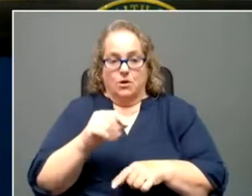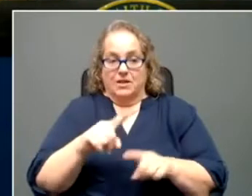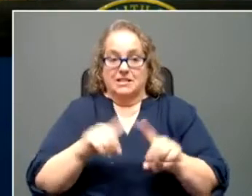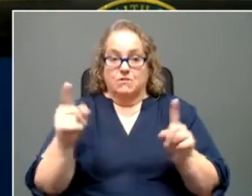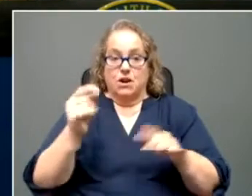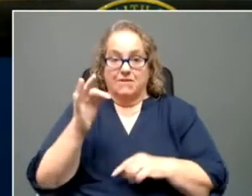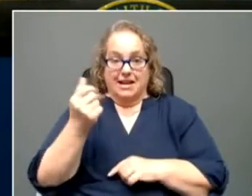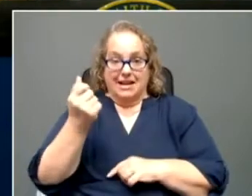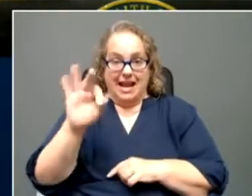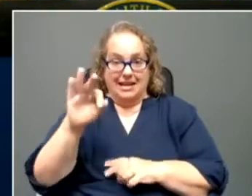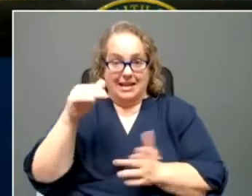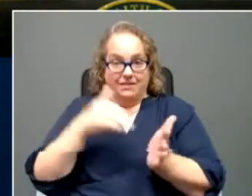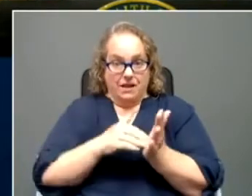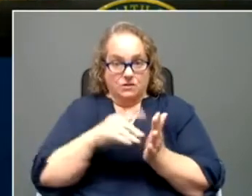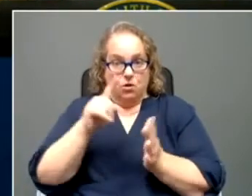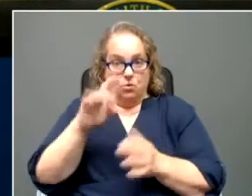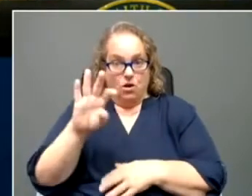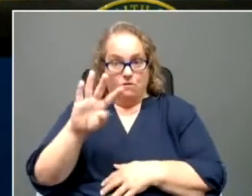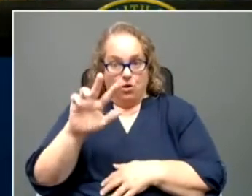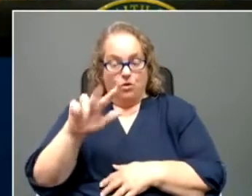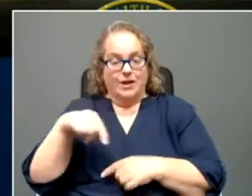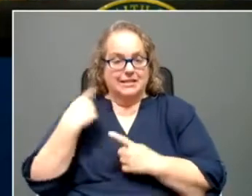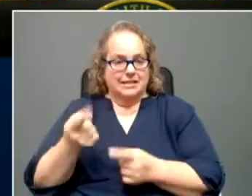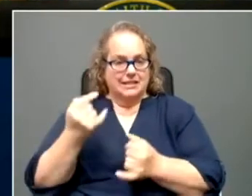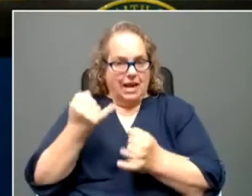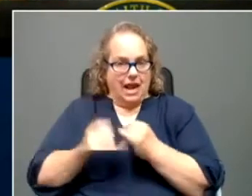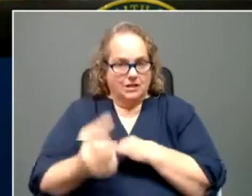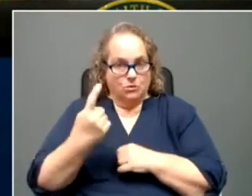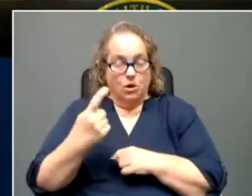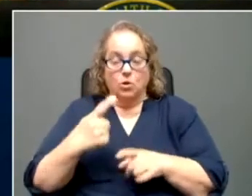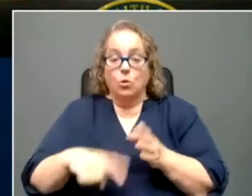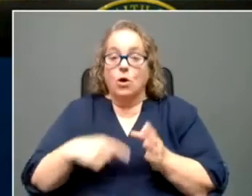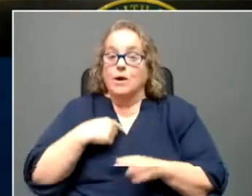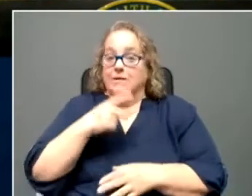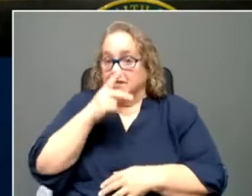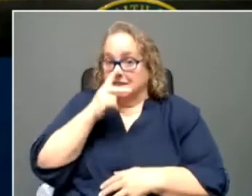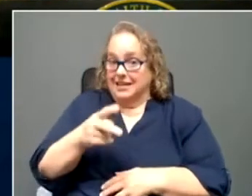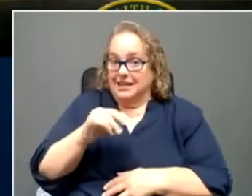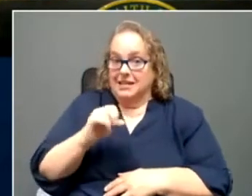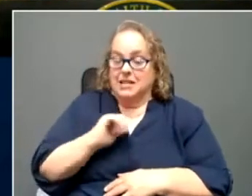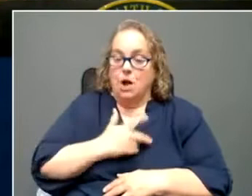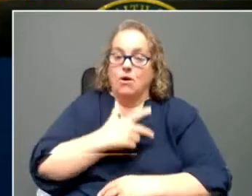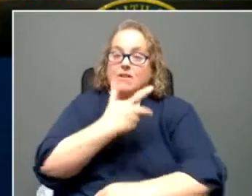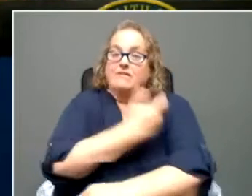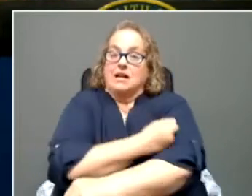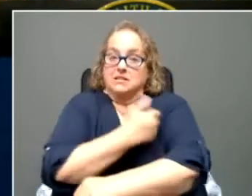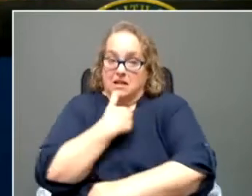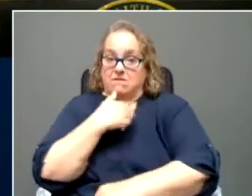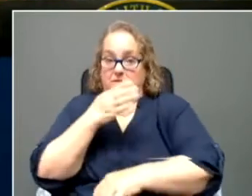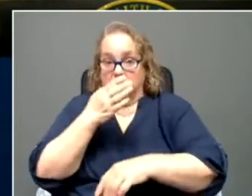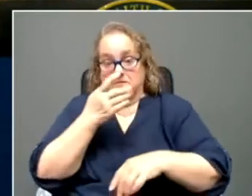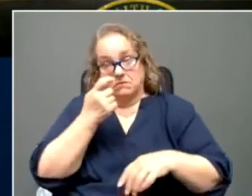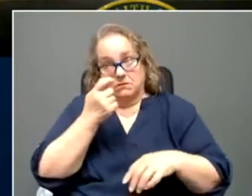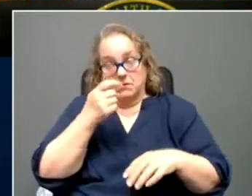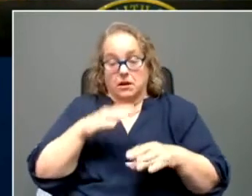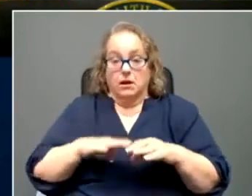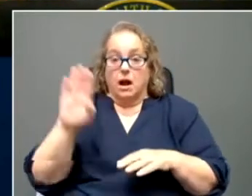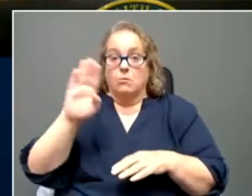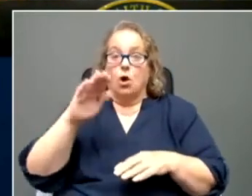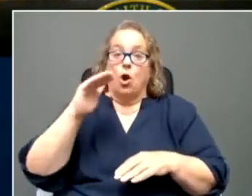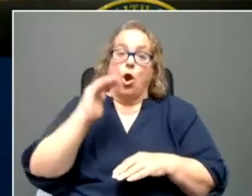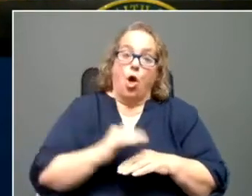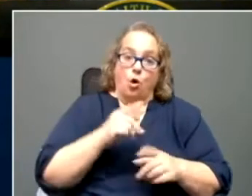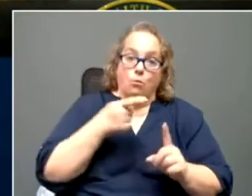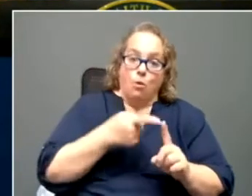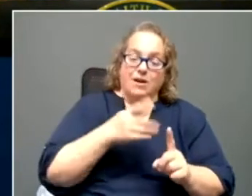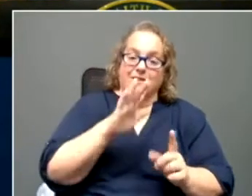143 since the last one. What we have seen is our vaccines have gone up from at the low point about 5000 or a